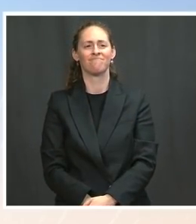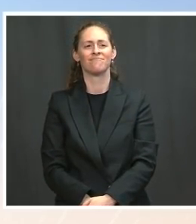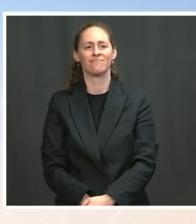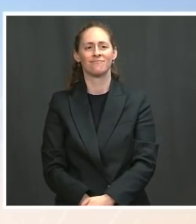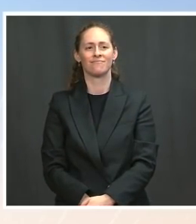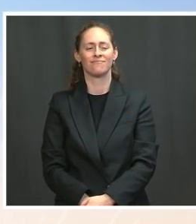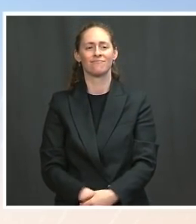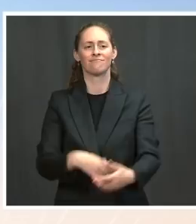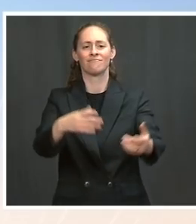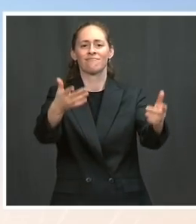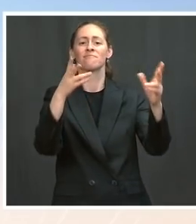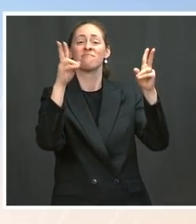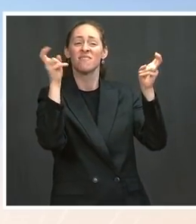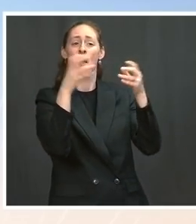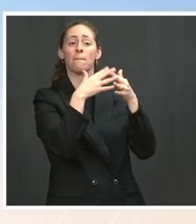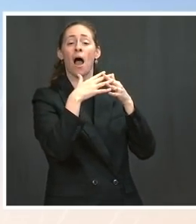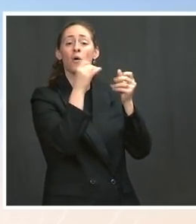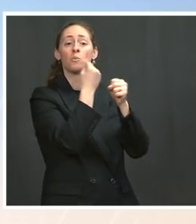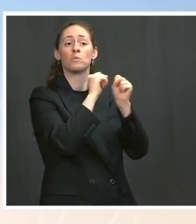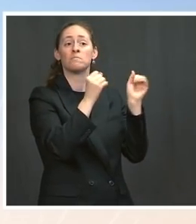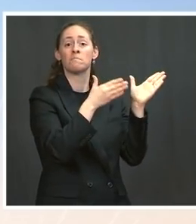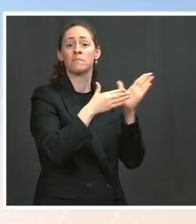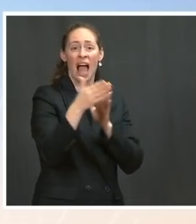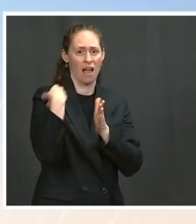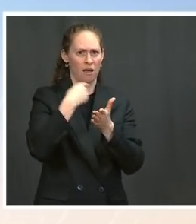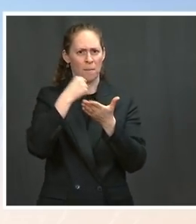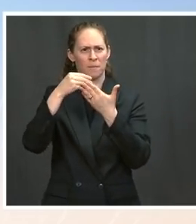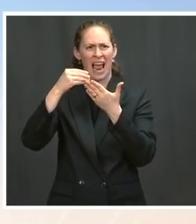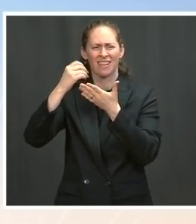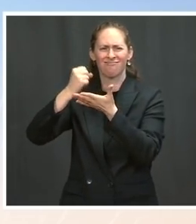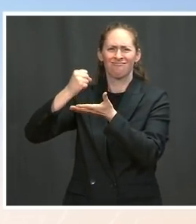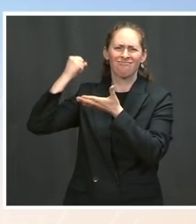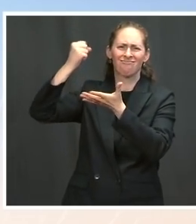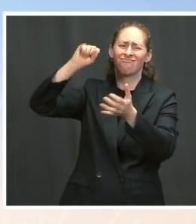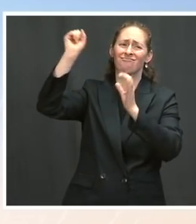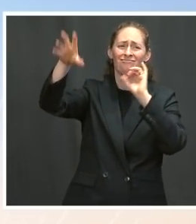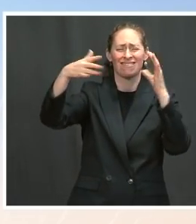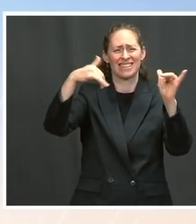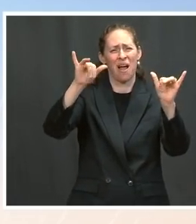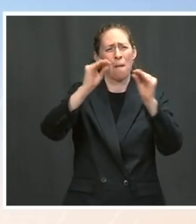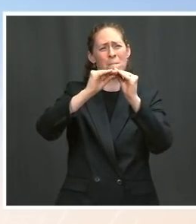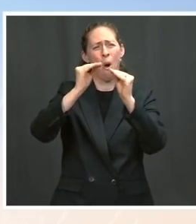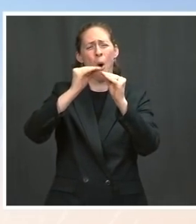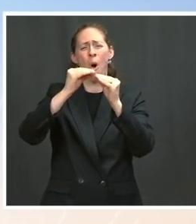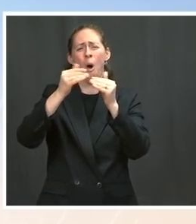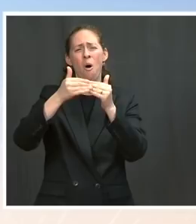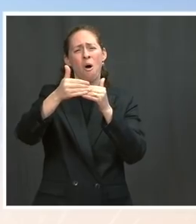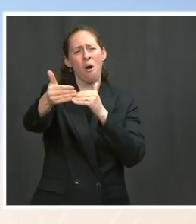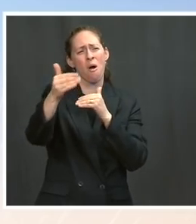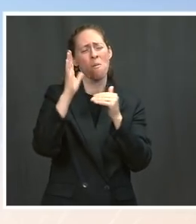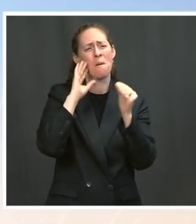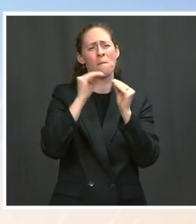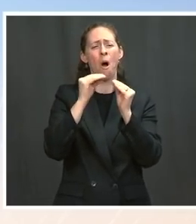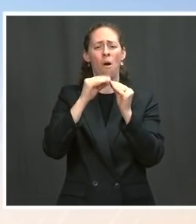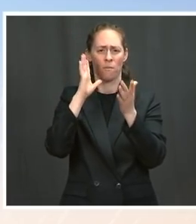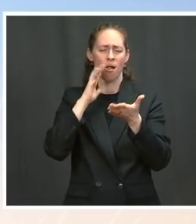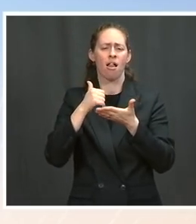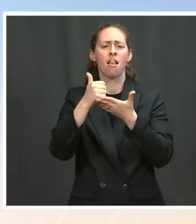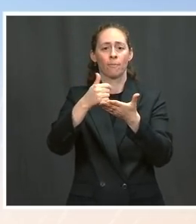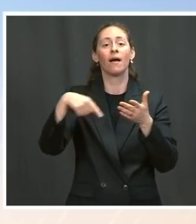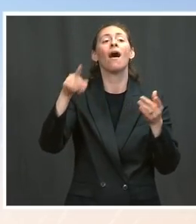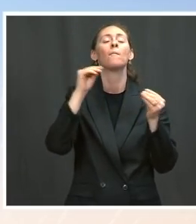and will continue to put out there in the coming months, is going to boost spending. And as things open up